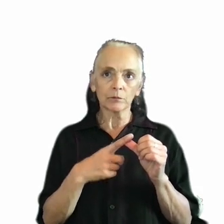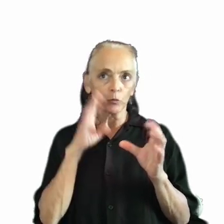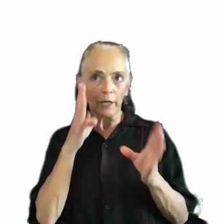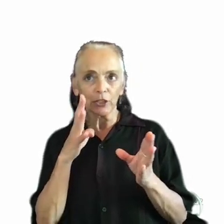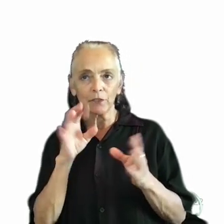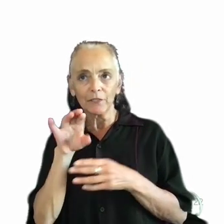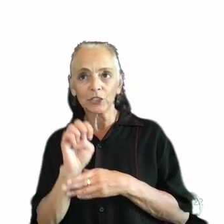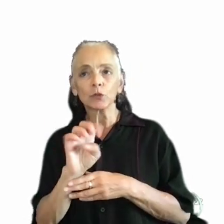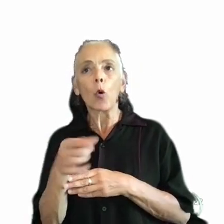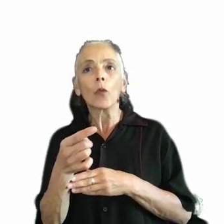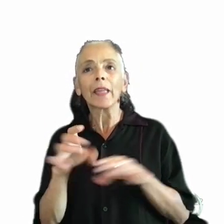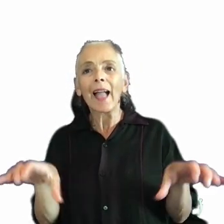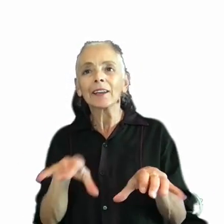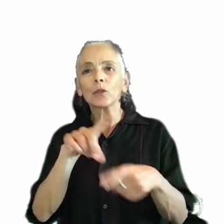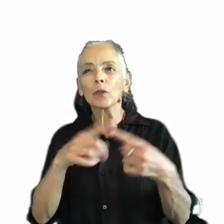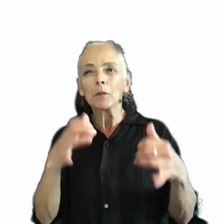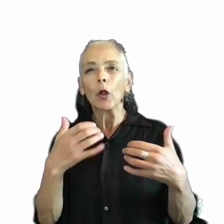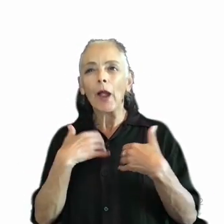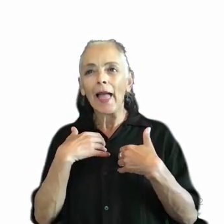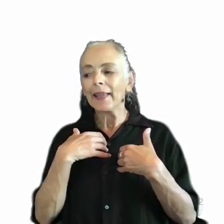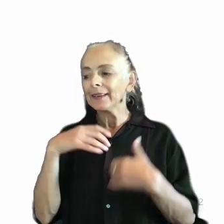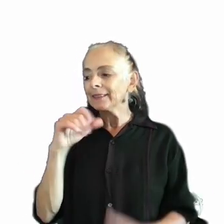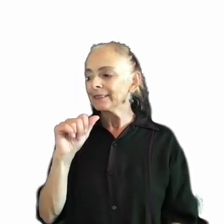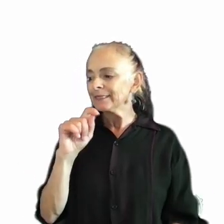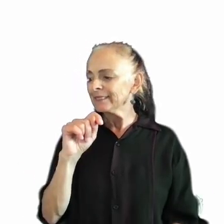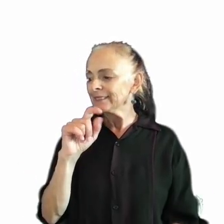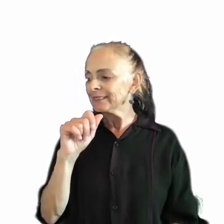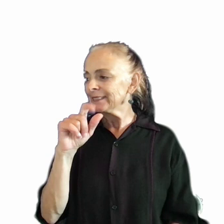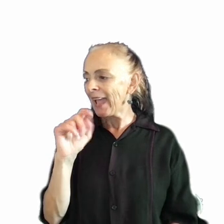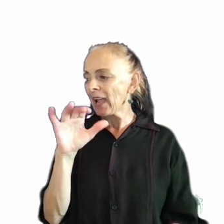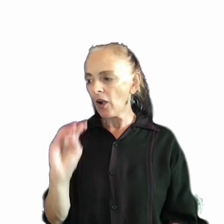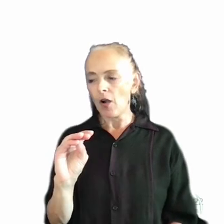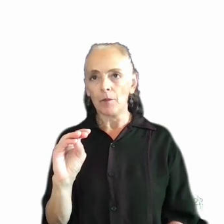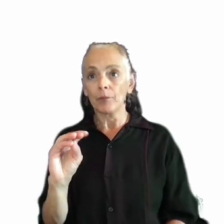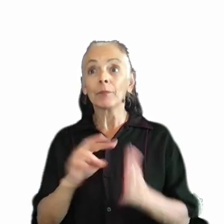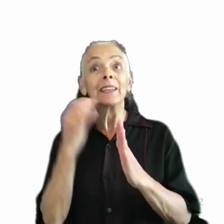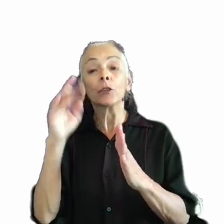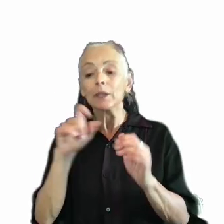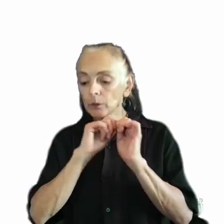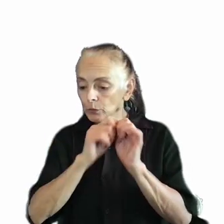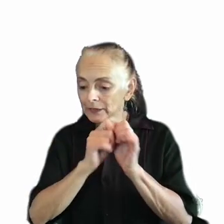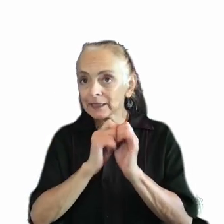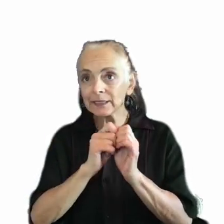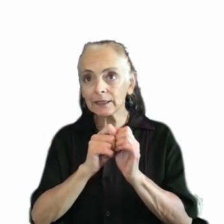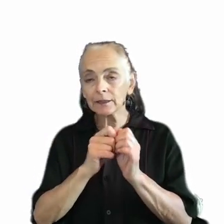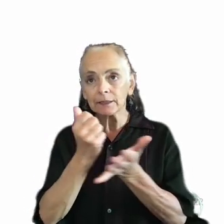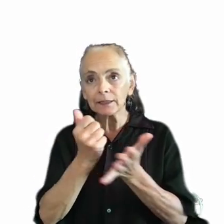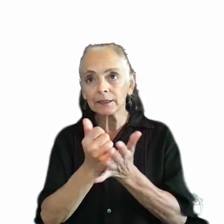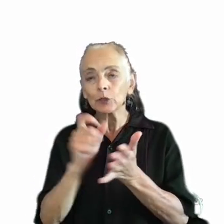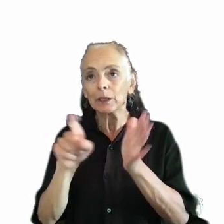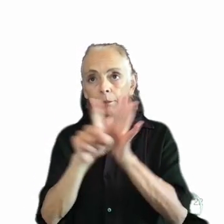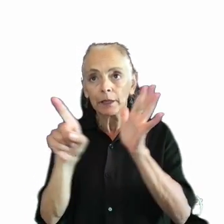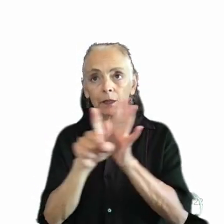only active when the player had TACCOM on. This meant that for someone needing persistent assistance, so needing that ping feature on